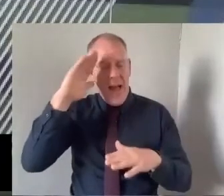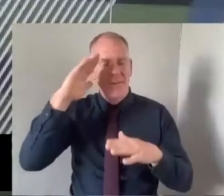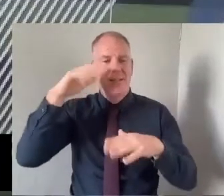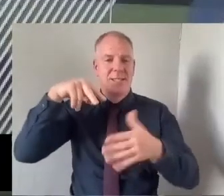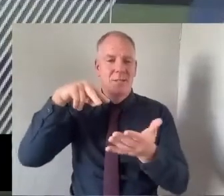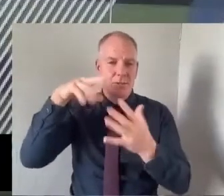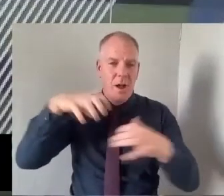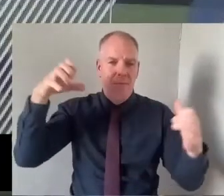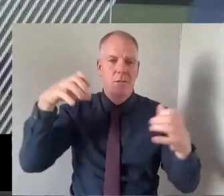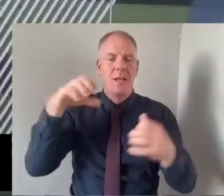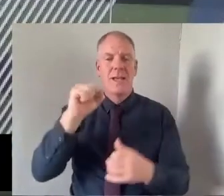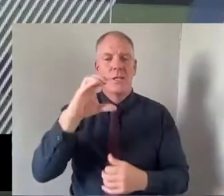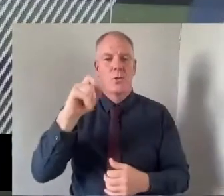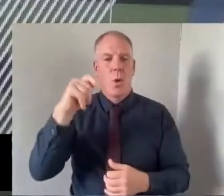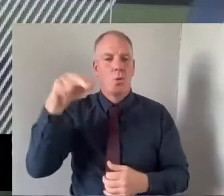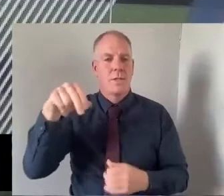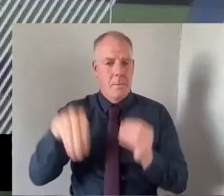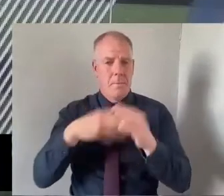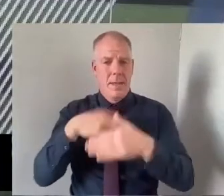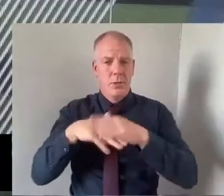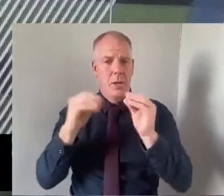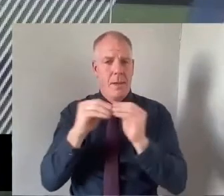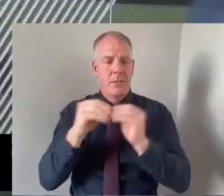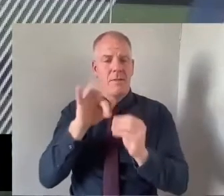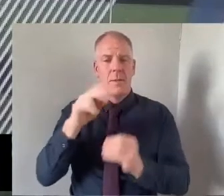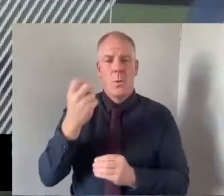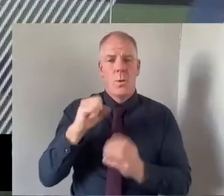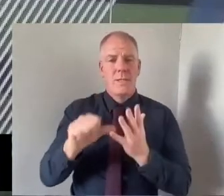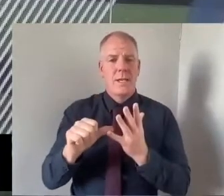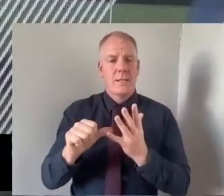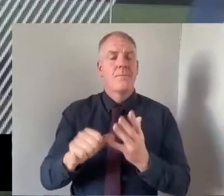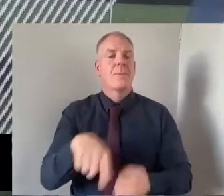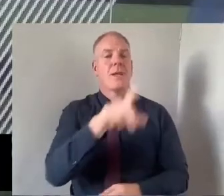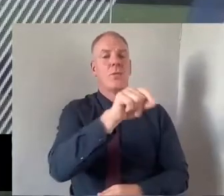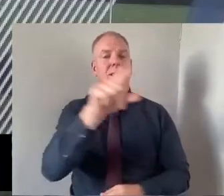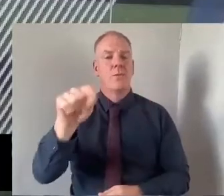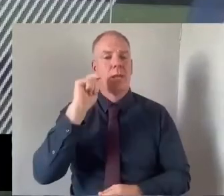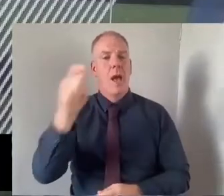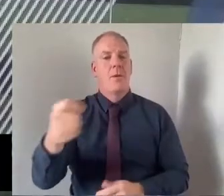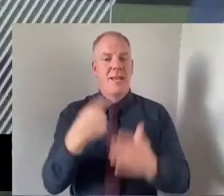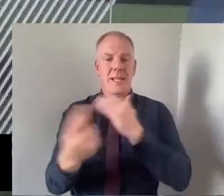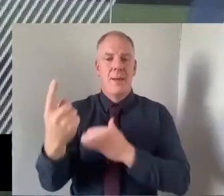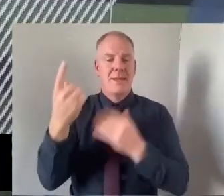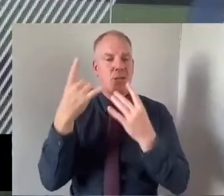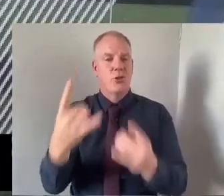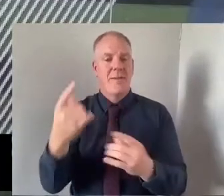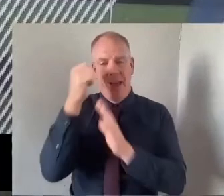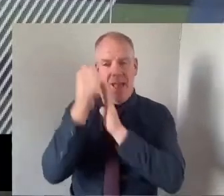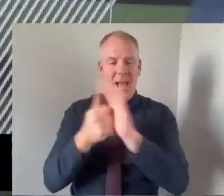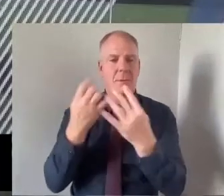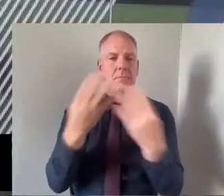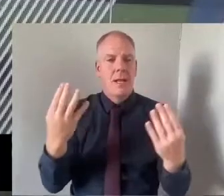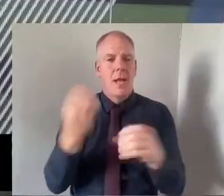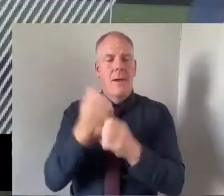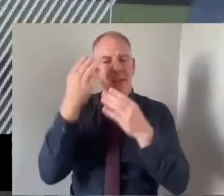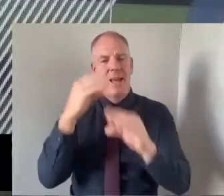South, SCOTANS, that the Minister referenced earlier, since 2006, and in 2020 he was appointed Independent Chair of the Expert Panel on Educational